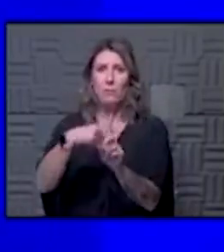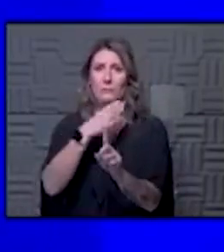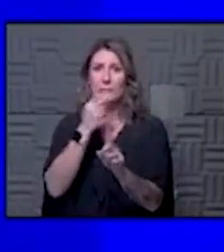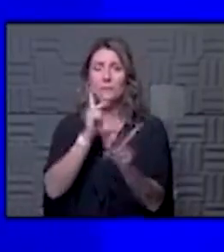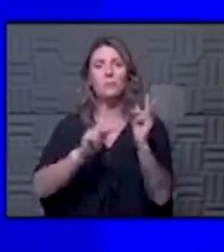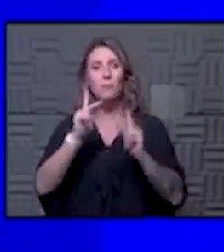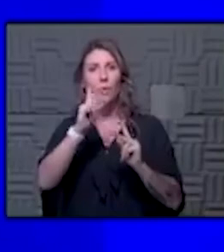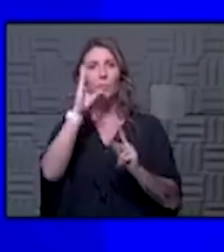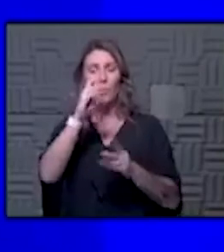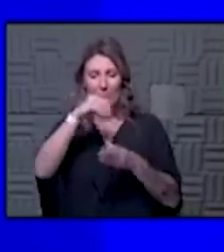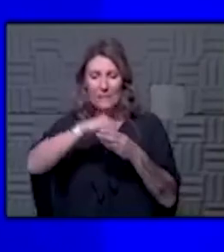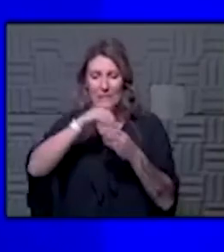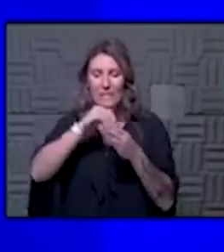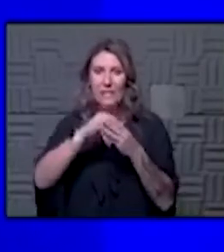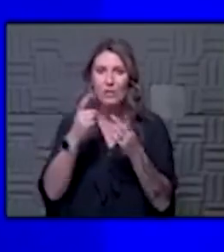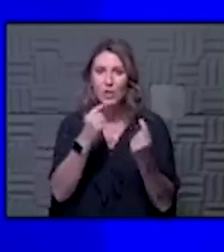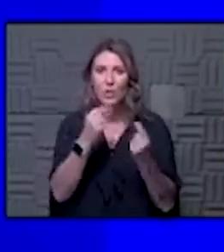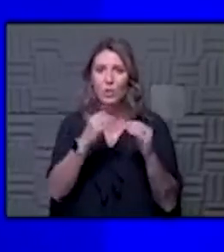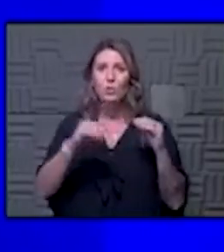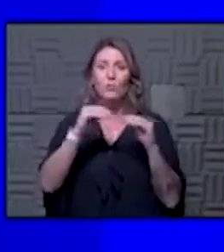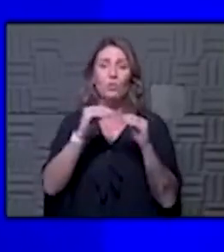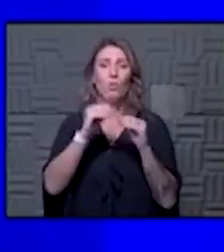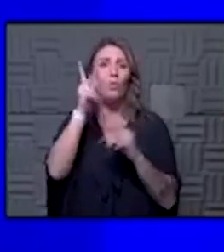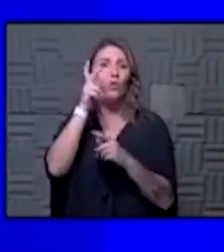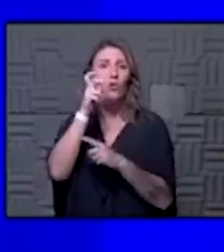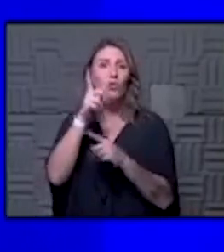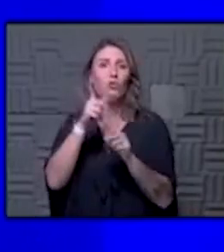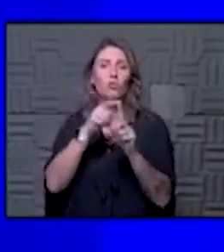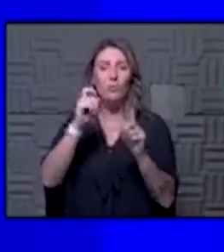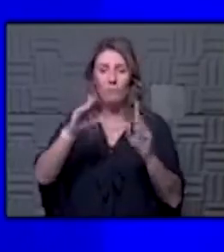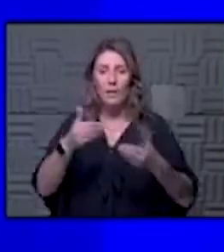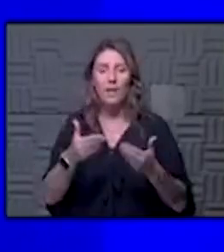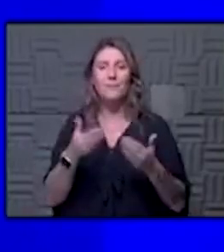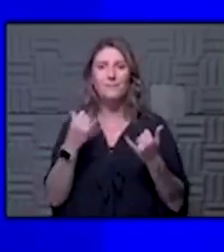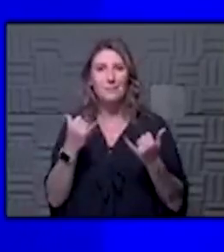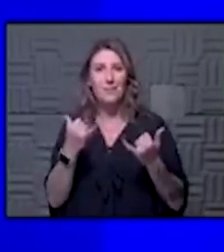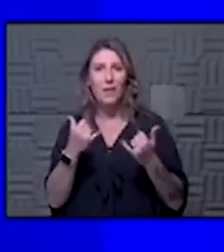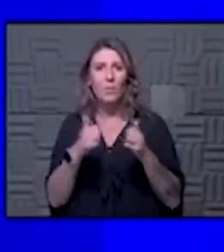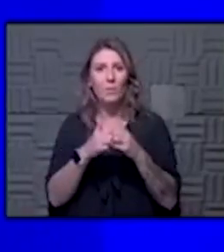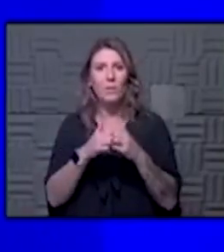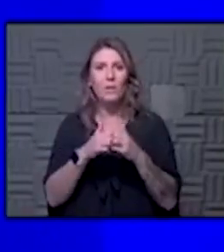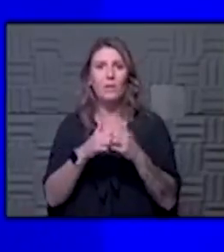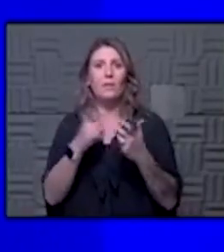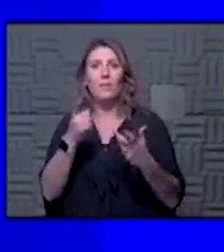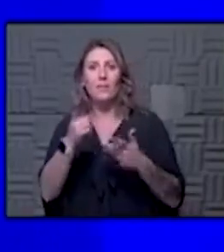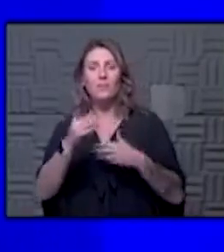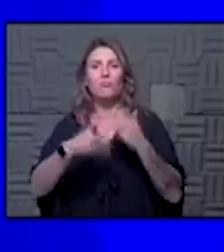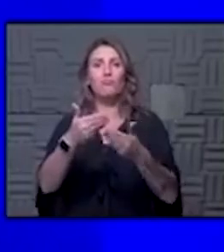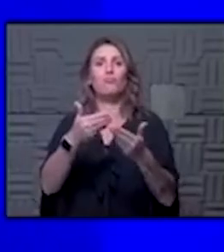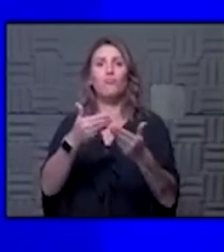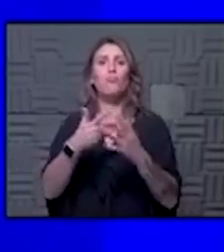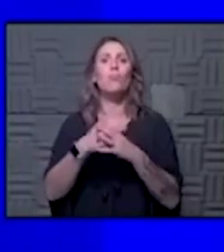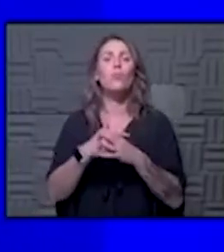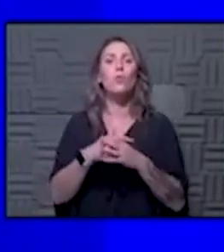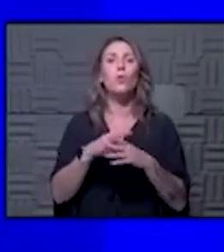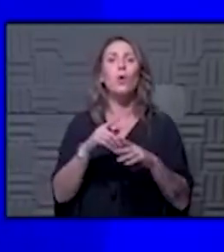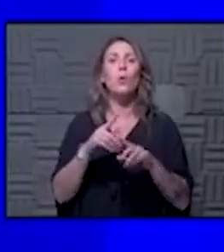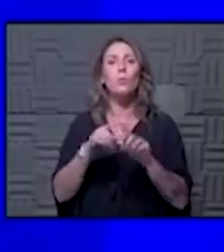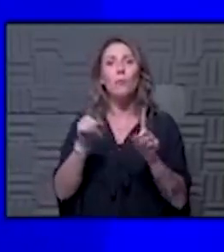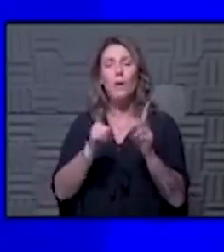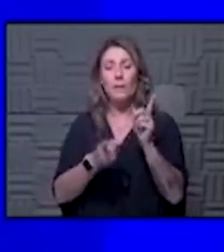people are going to be inside doing things as we heard today from guests on the show and questions but the main things that we can